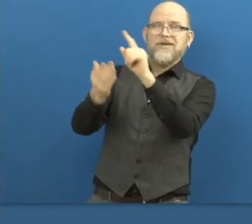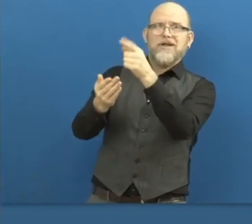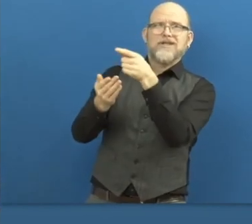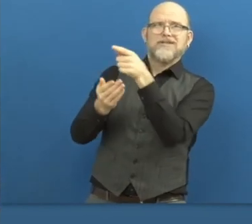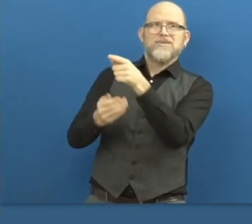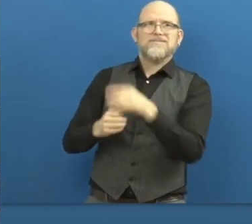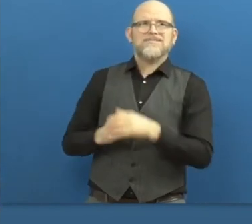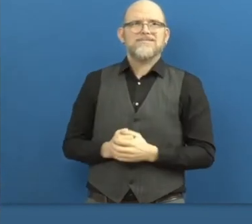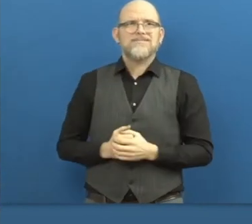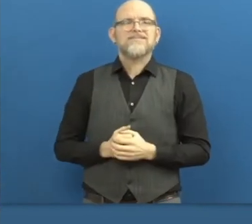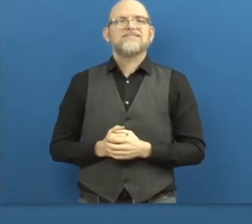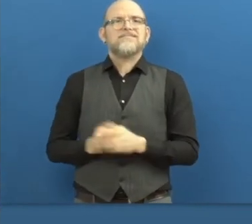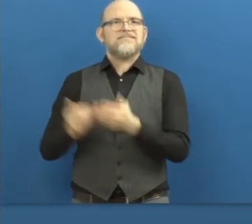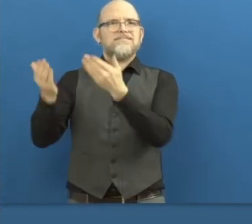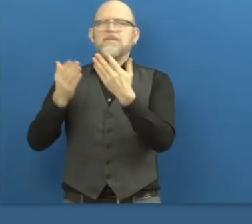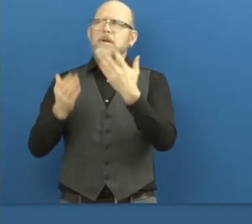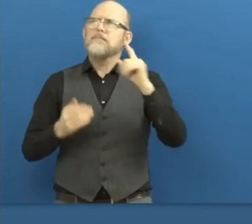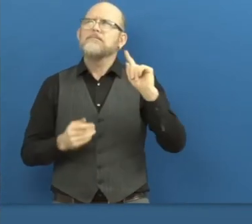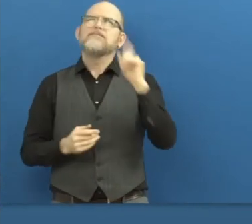And you've got 30 seconds.